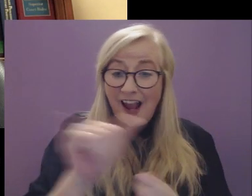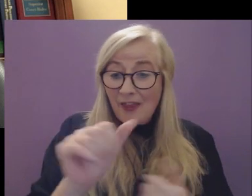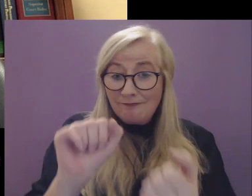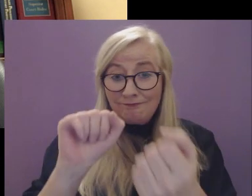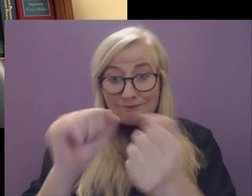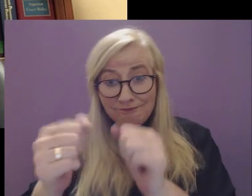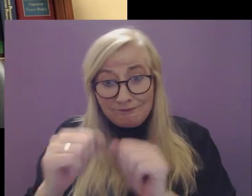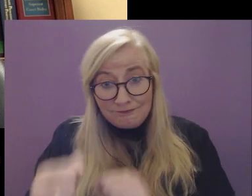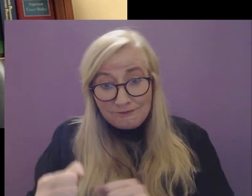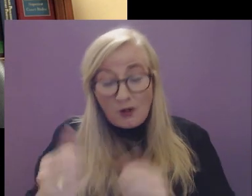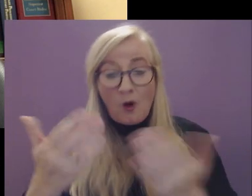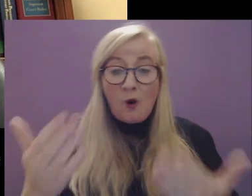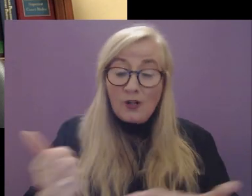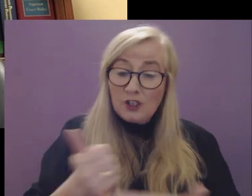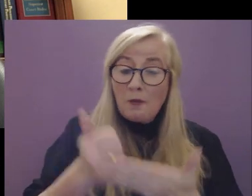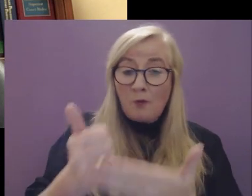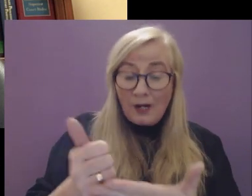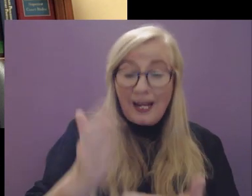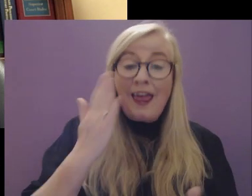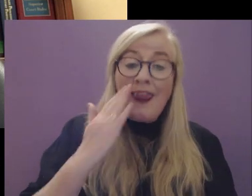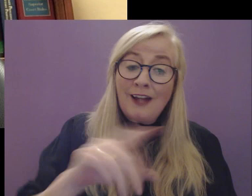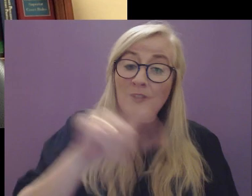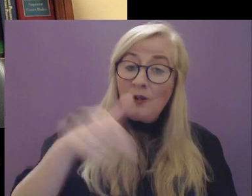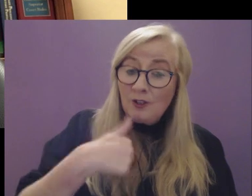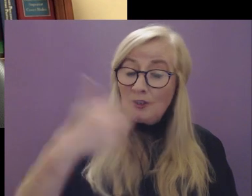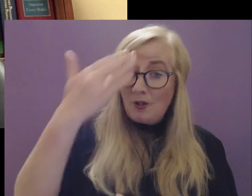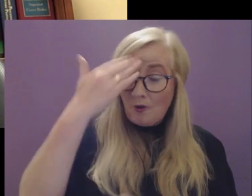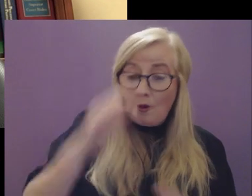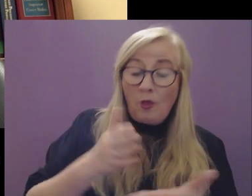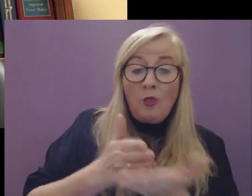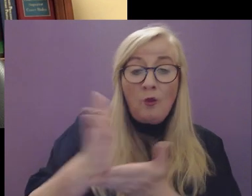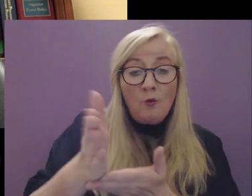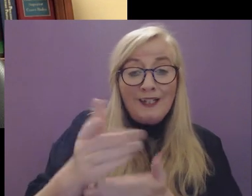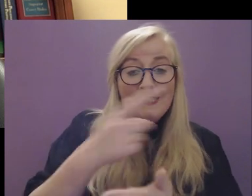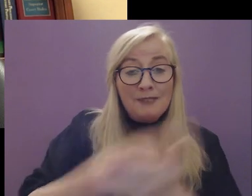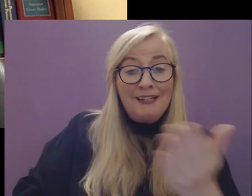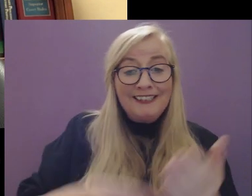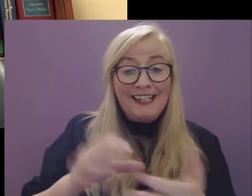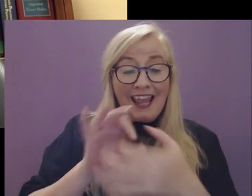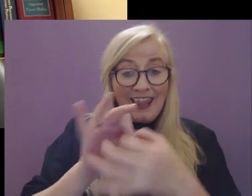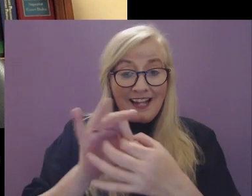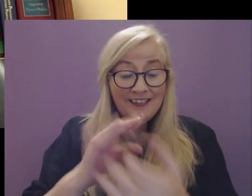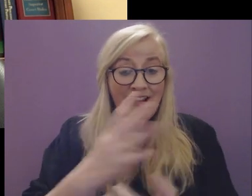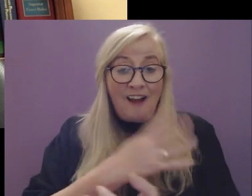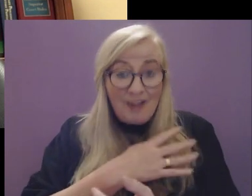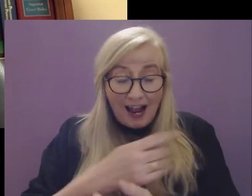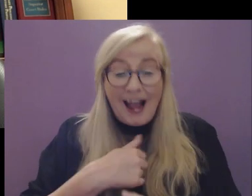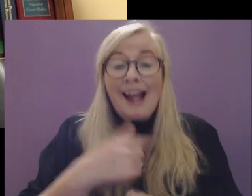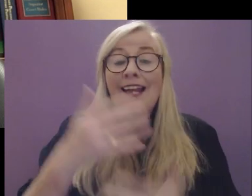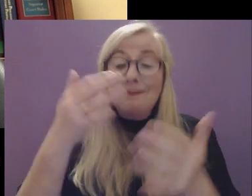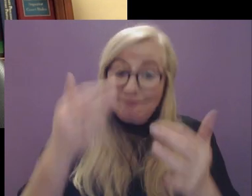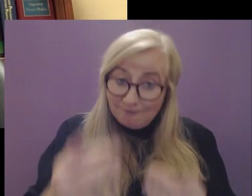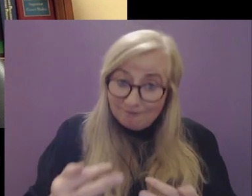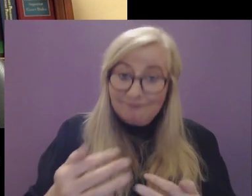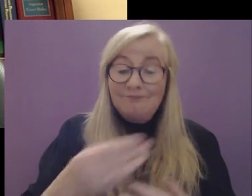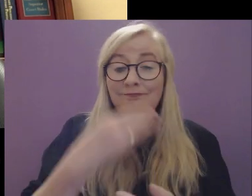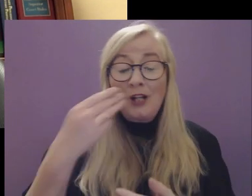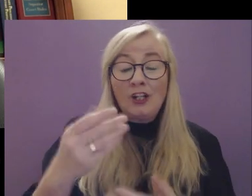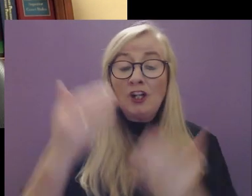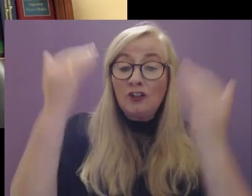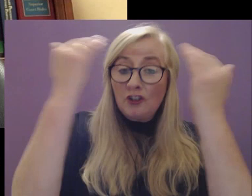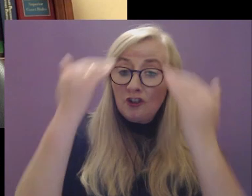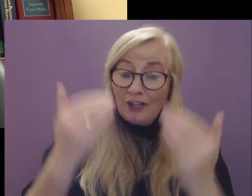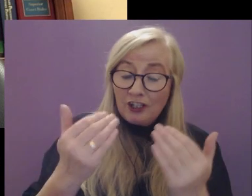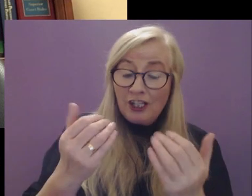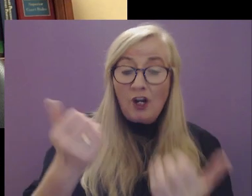terms of accommodation or support, to make these known to the disability liaison officer, because I can assure you that the judiciary